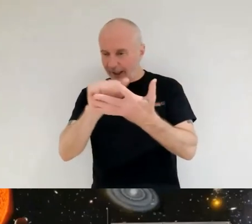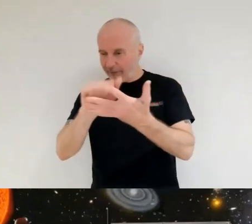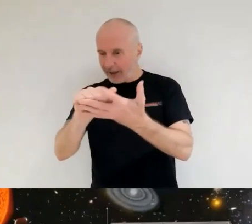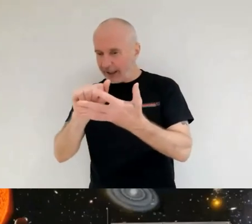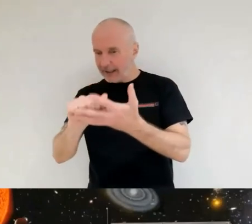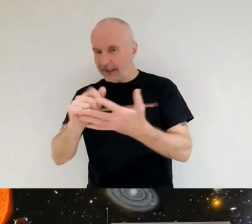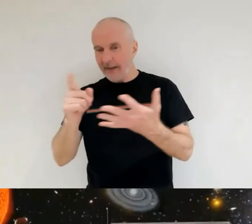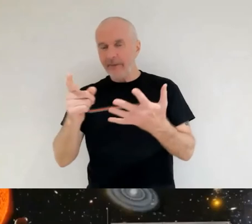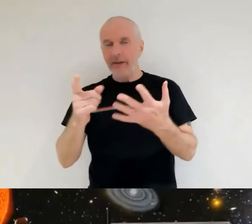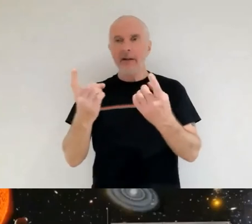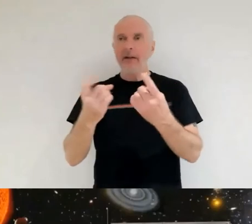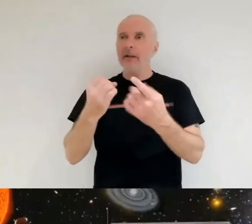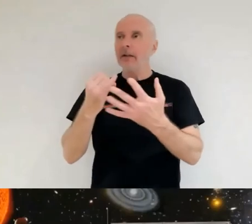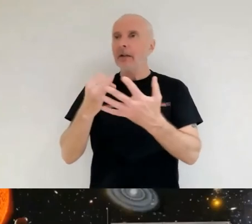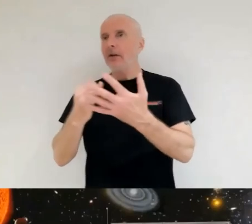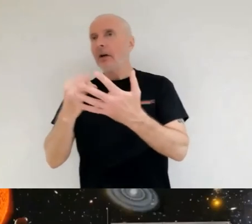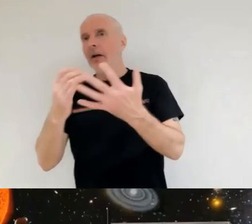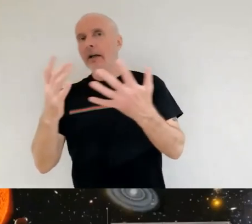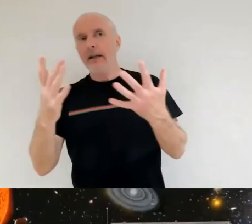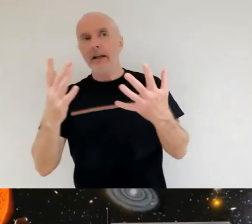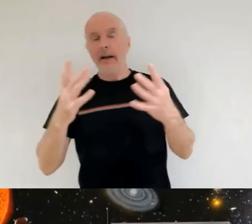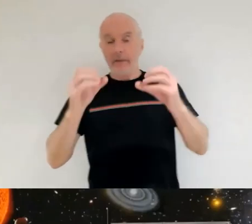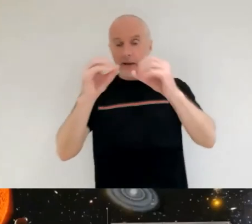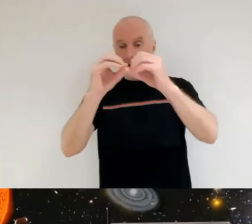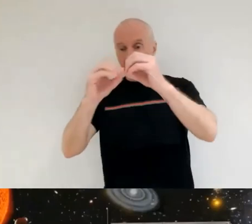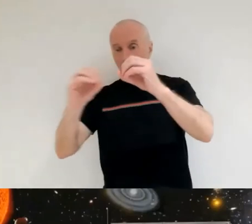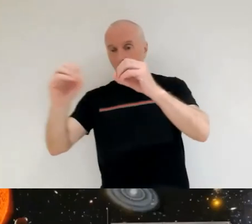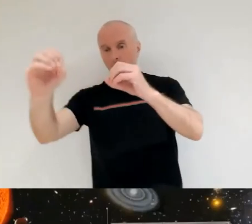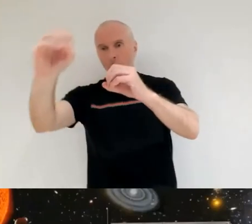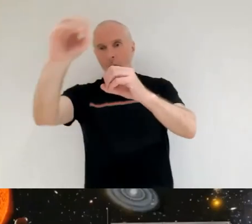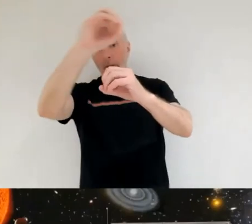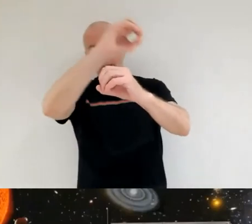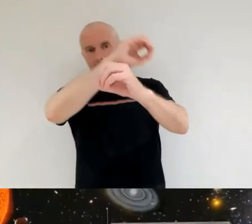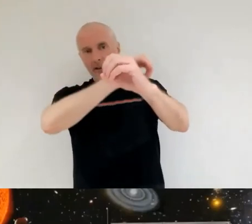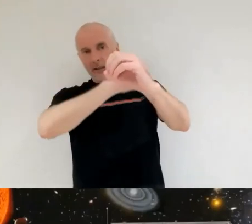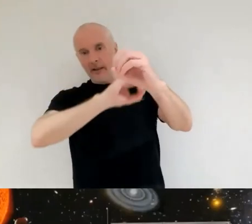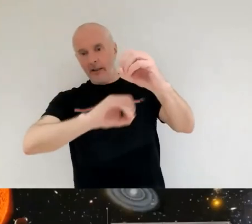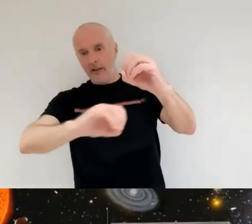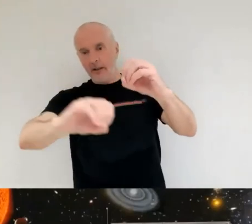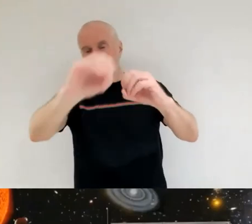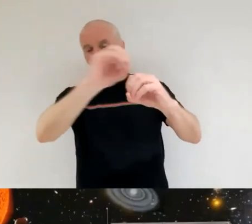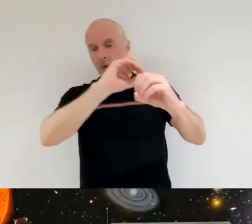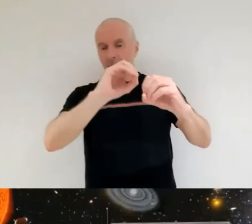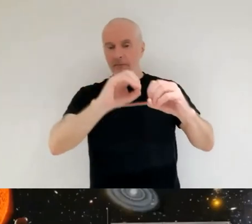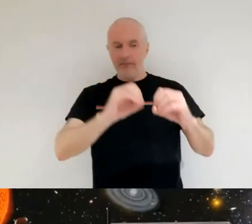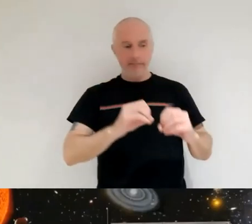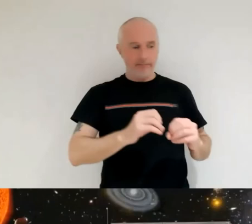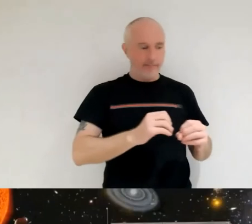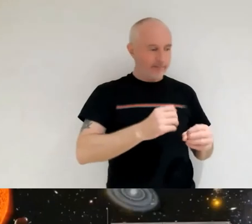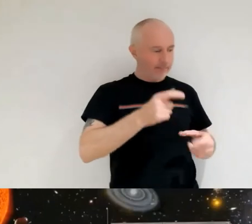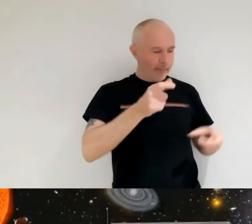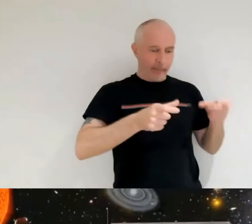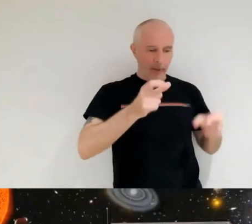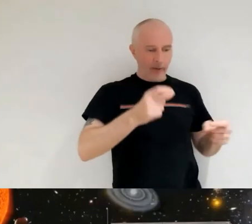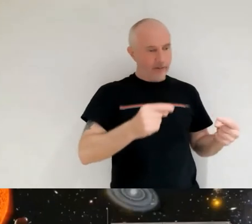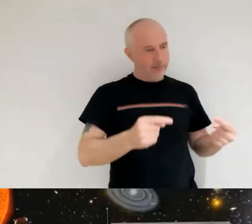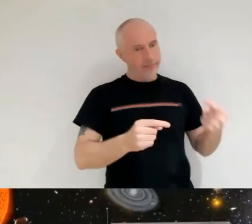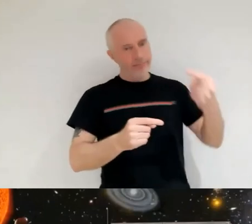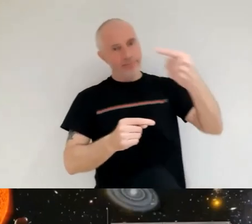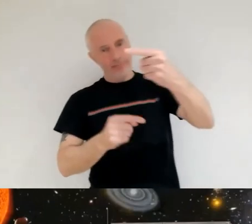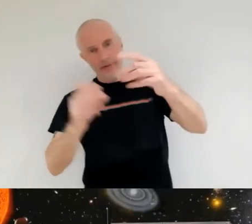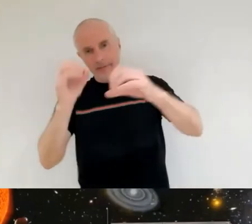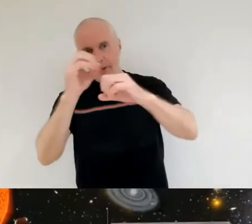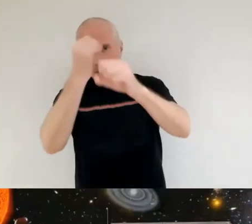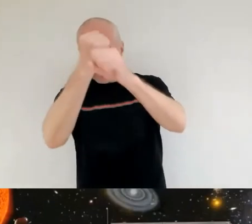wrong we couldn't go to it if it were in orbit yes we could deploy a crude mission there the problem is the optics on the web telescope